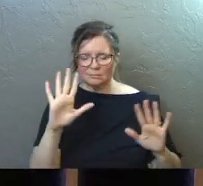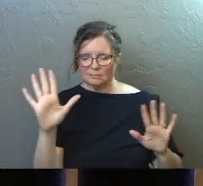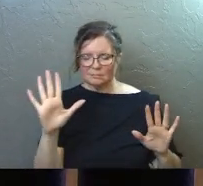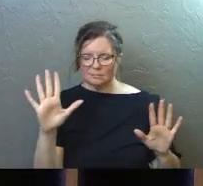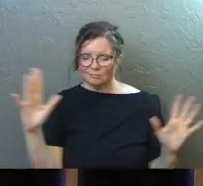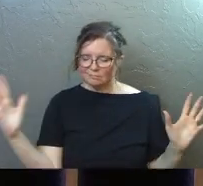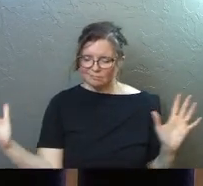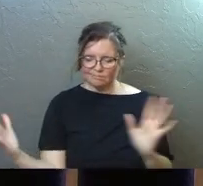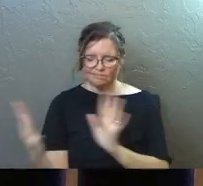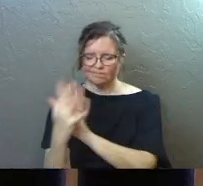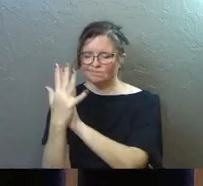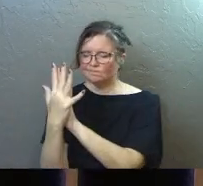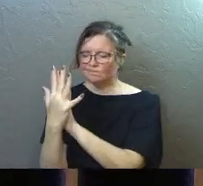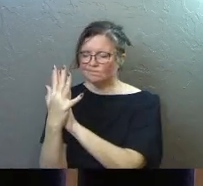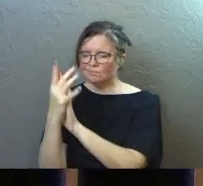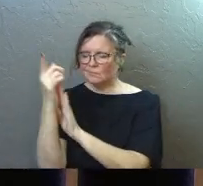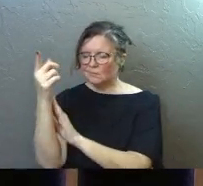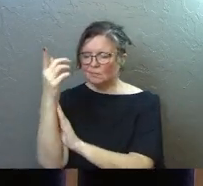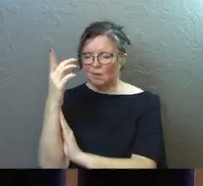come near to them, God?